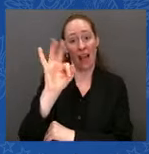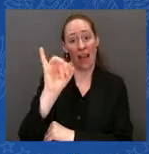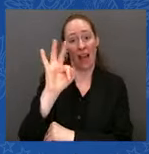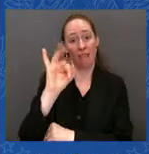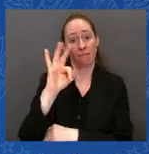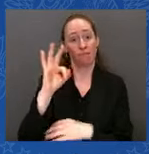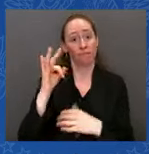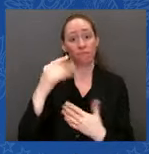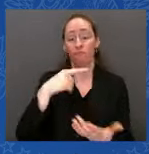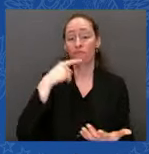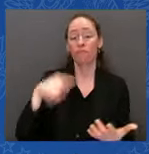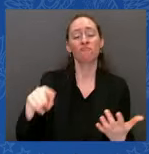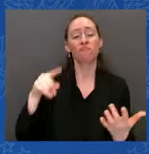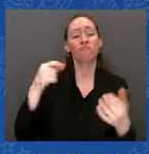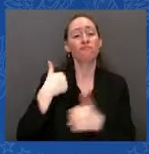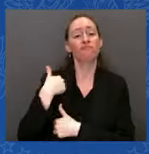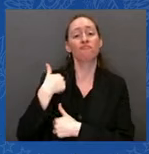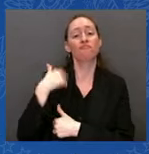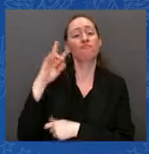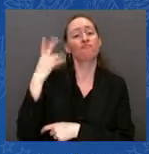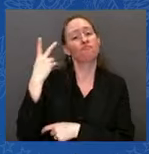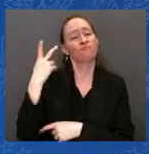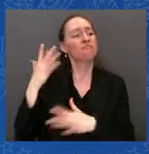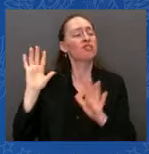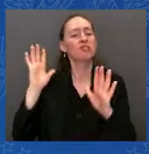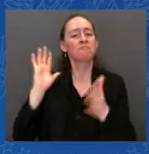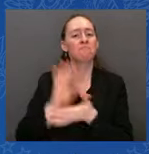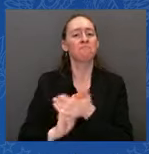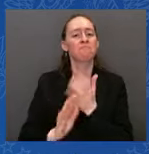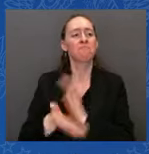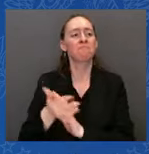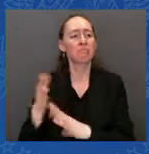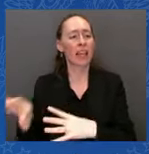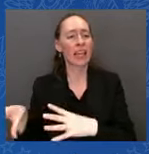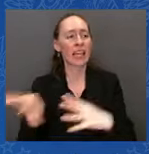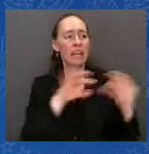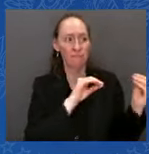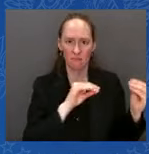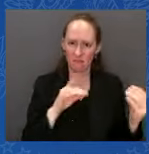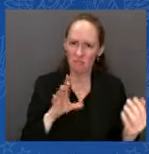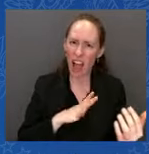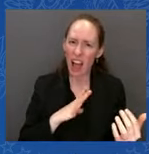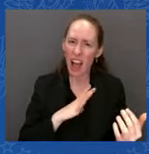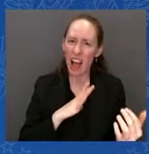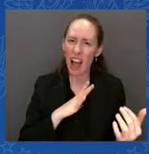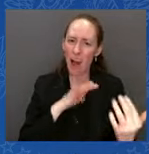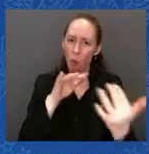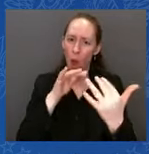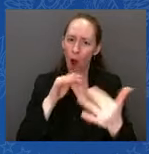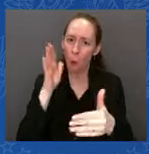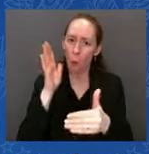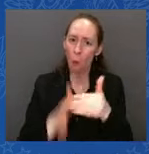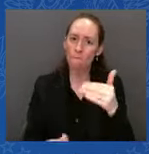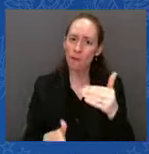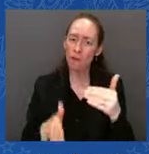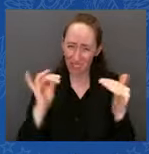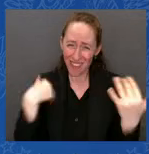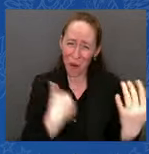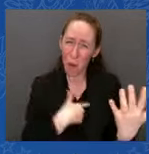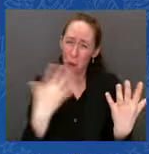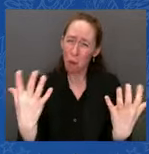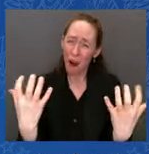This war would be over today. That's what we all want — an end to this war, in just and lasting terms.